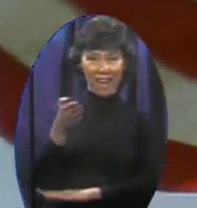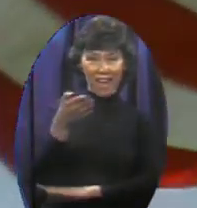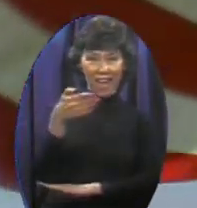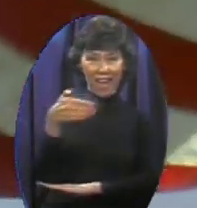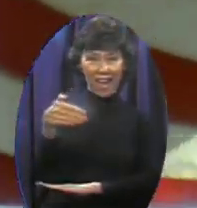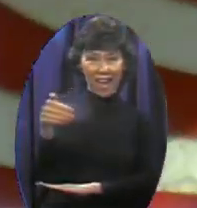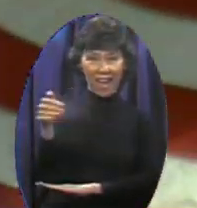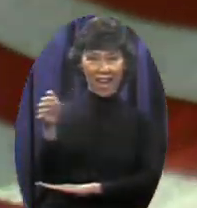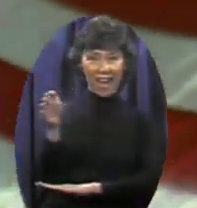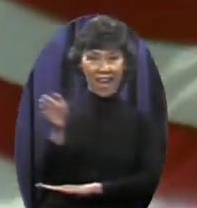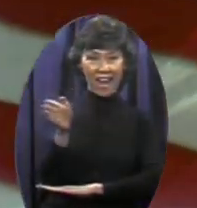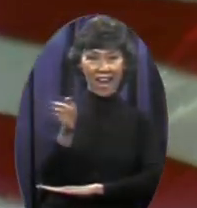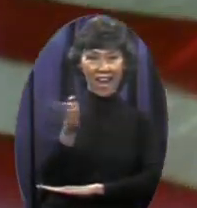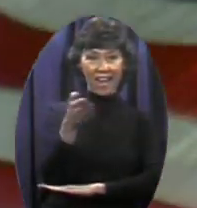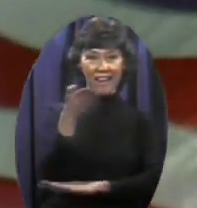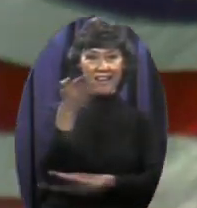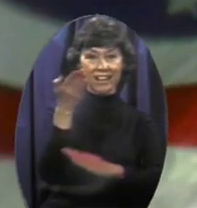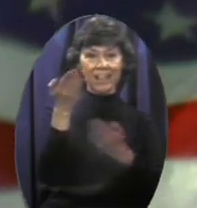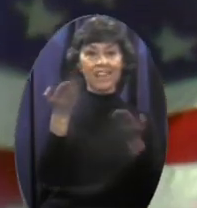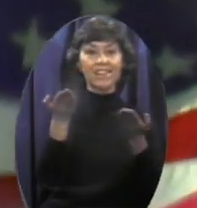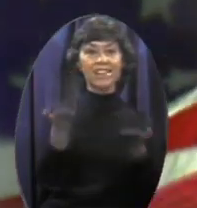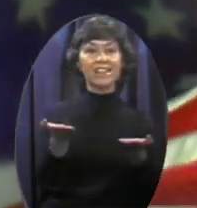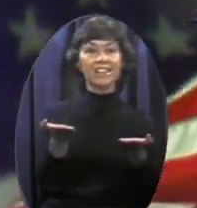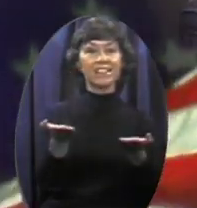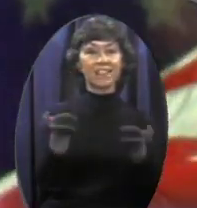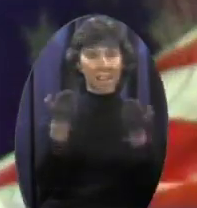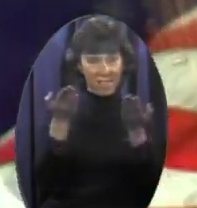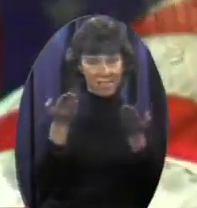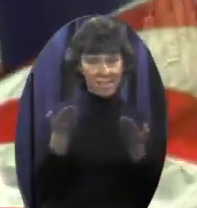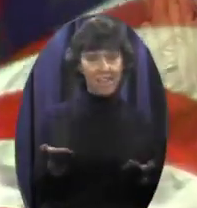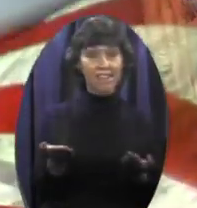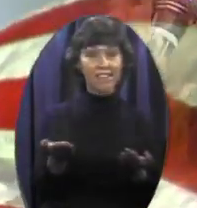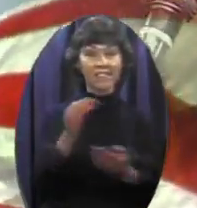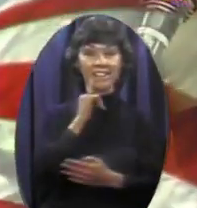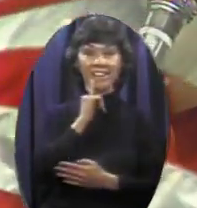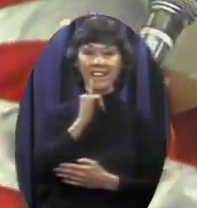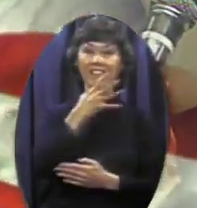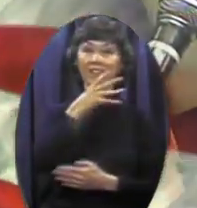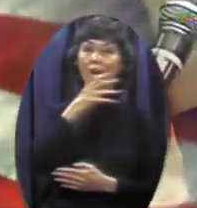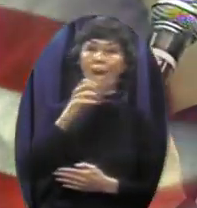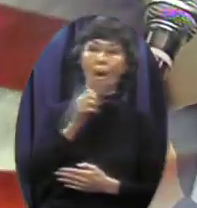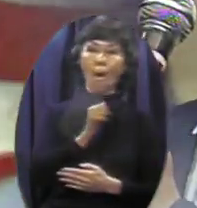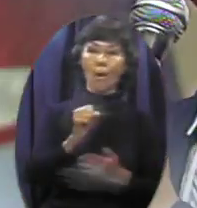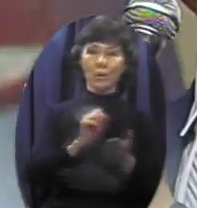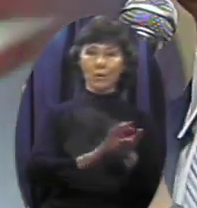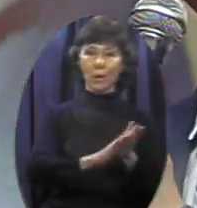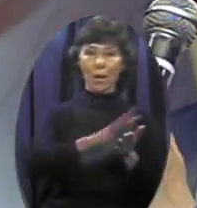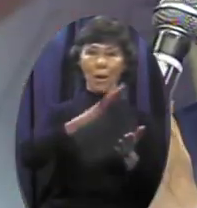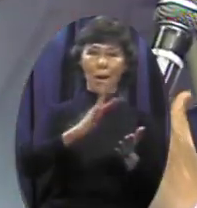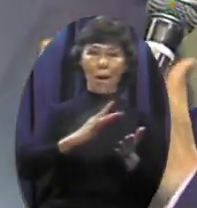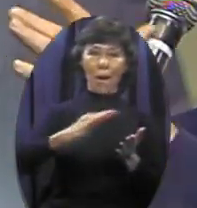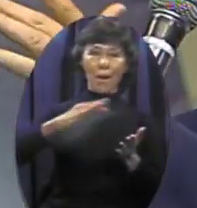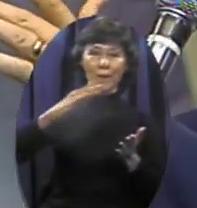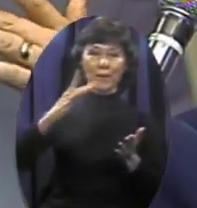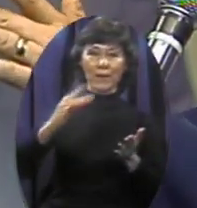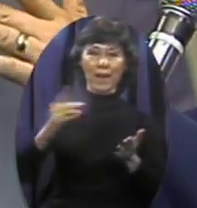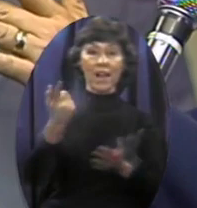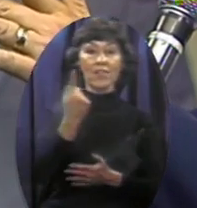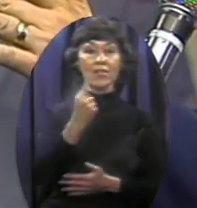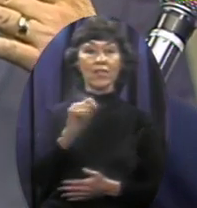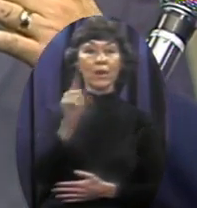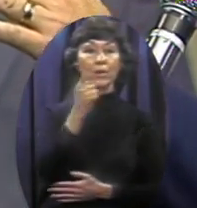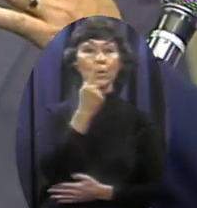¶ ¶ While this, while this is all glory ¶ ¶ The